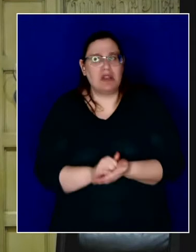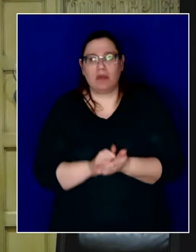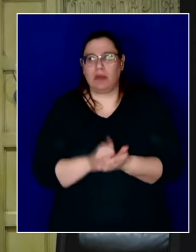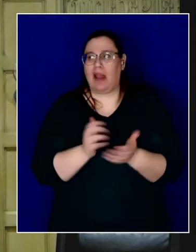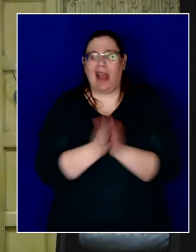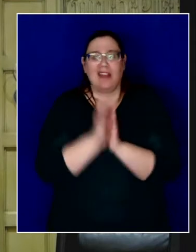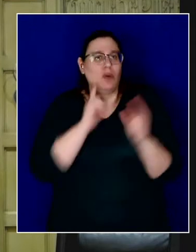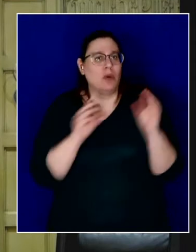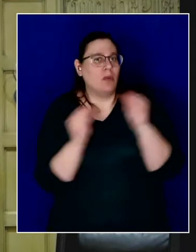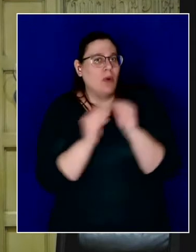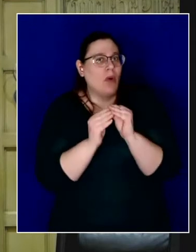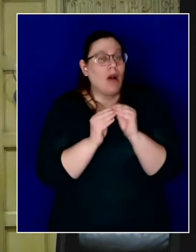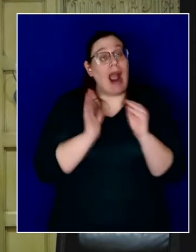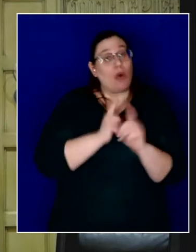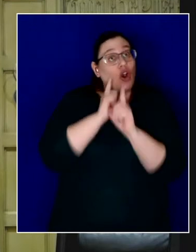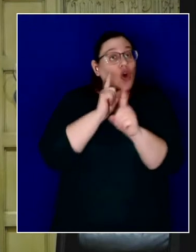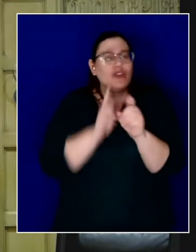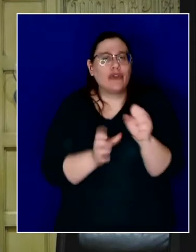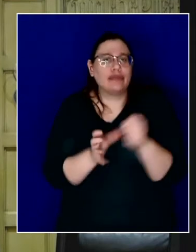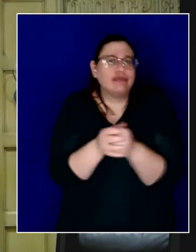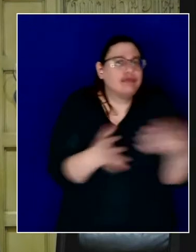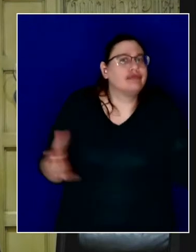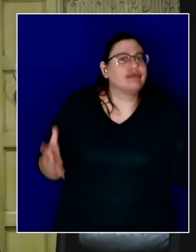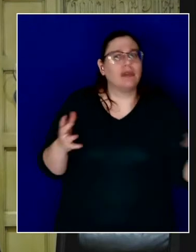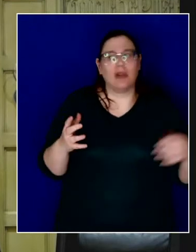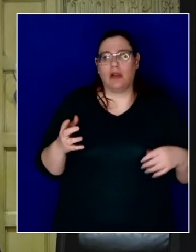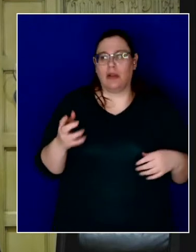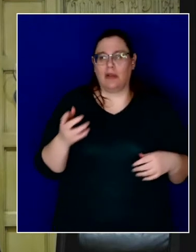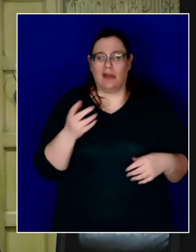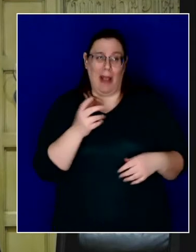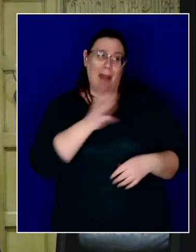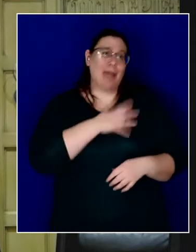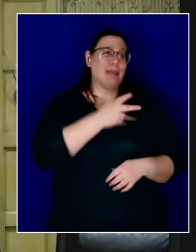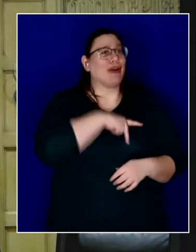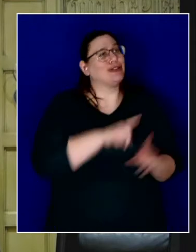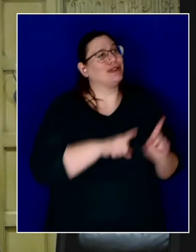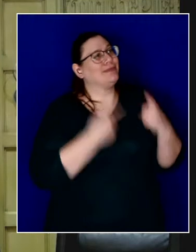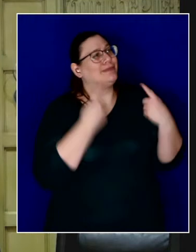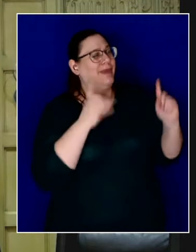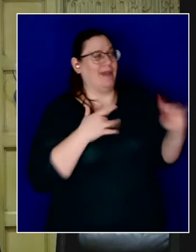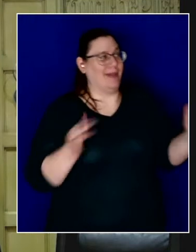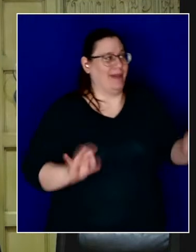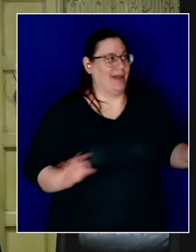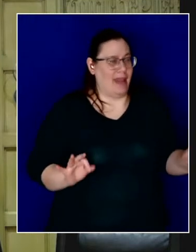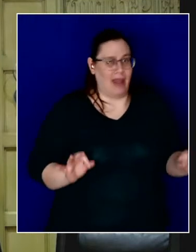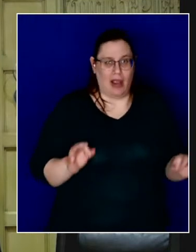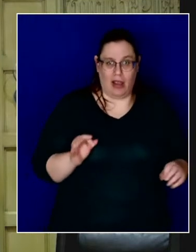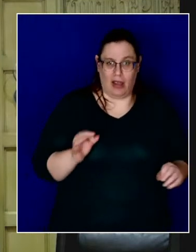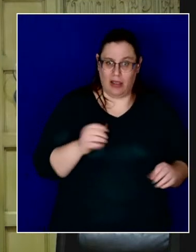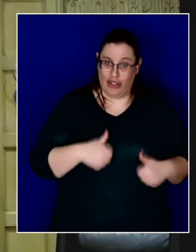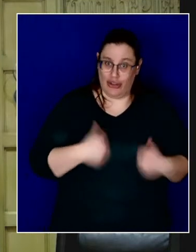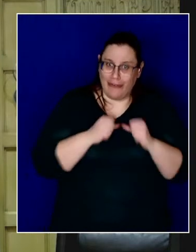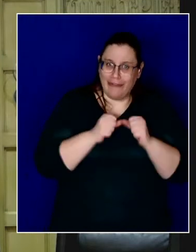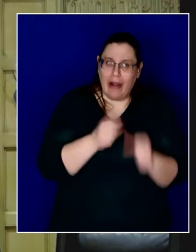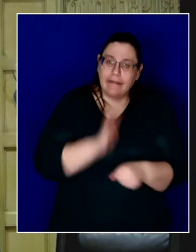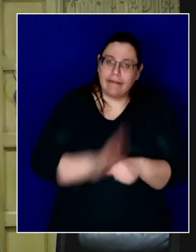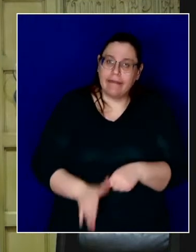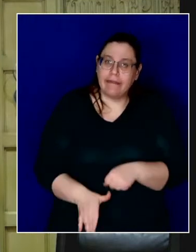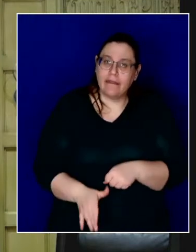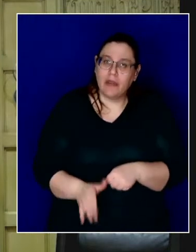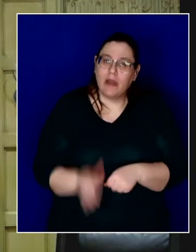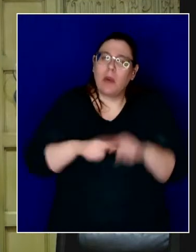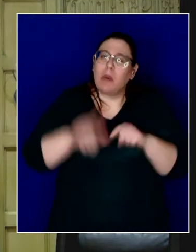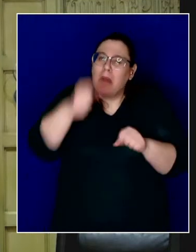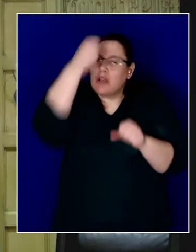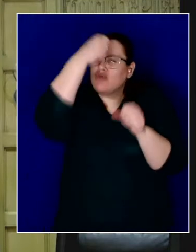goals for thriving and personal growth might seem trivial when all we're trying to do is survive. But we have to remind ourselves